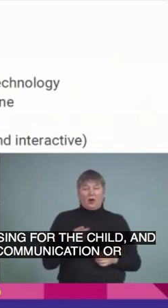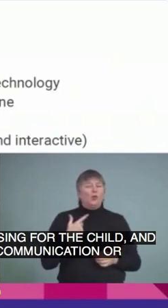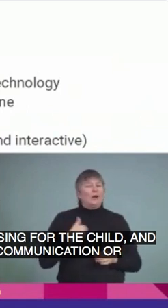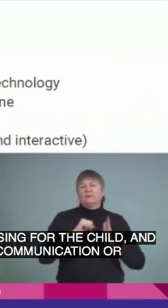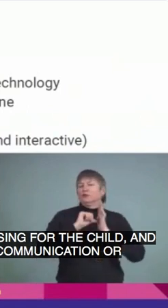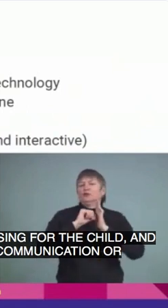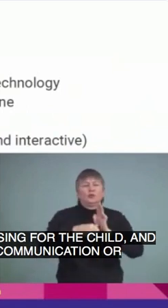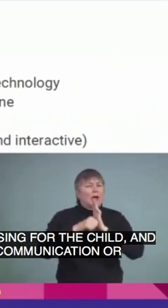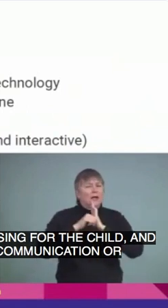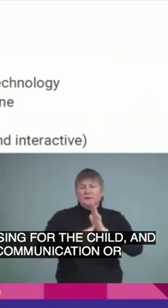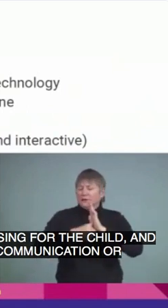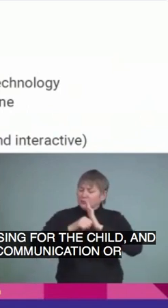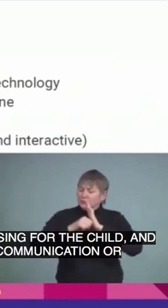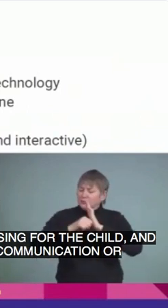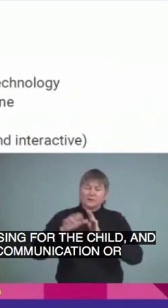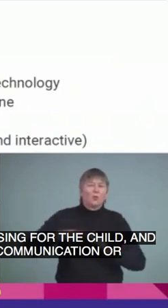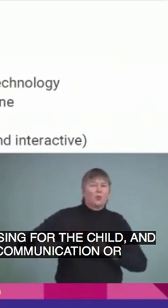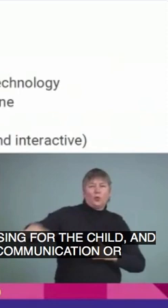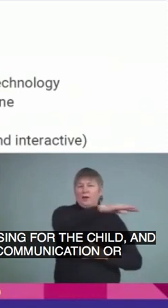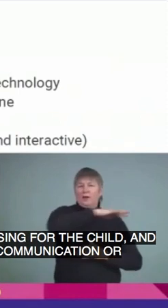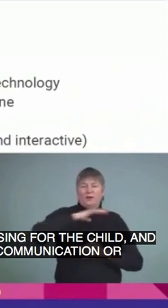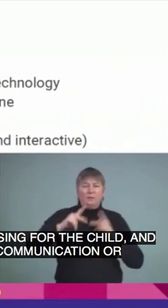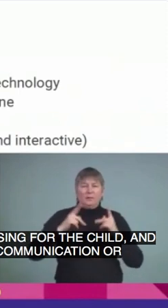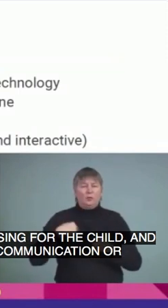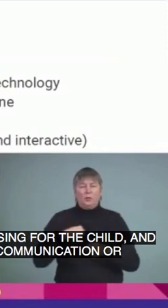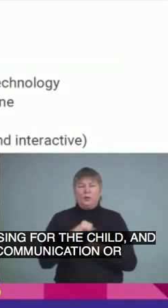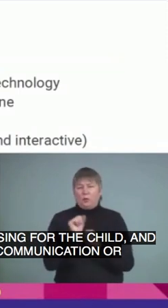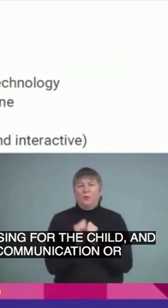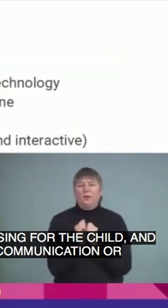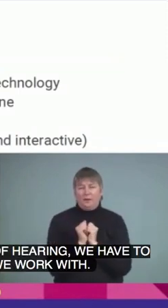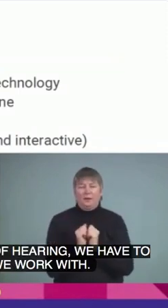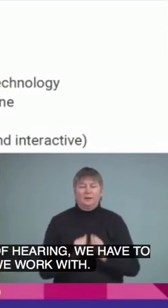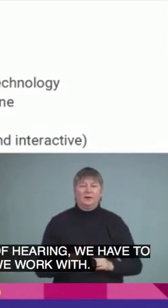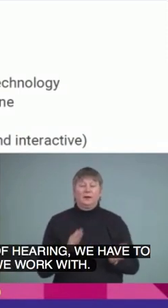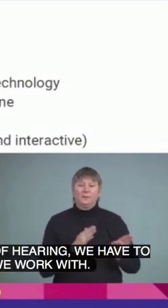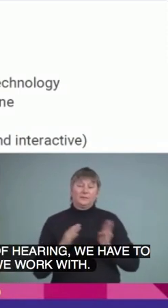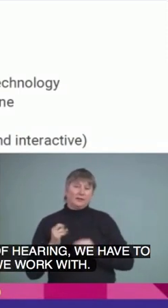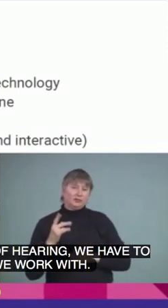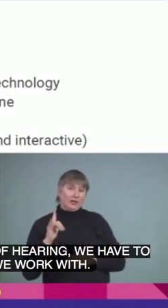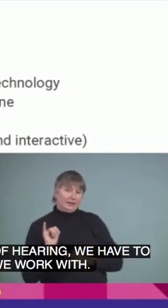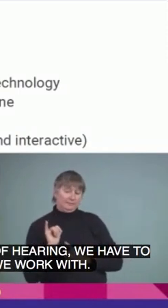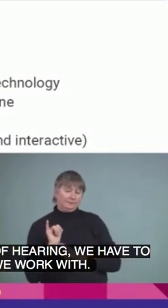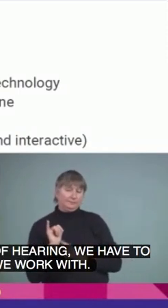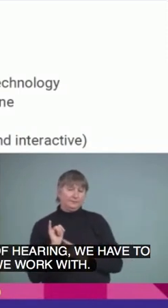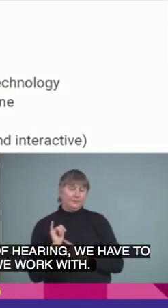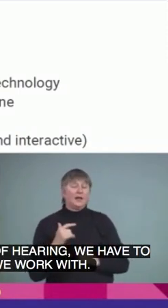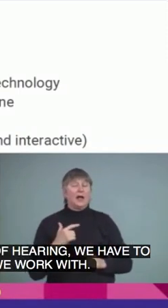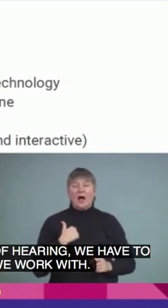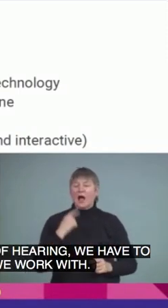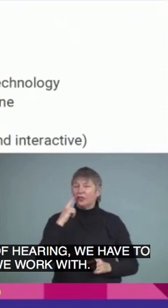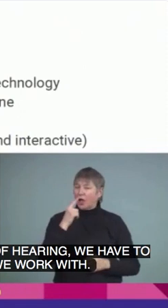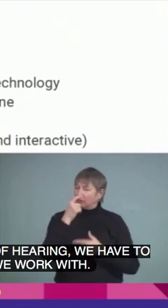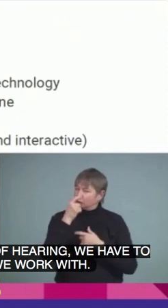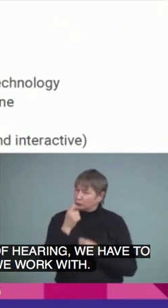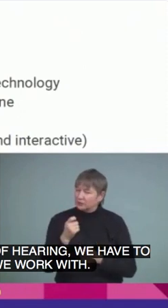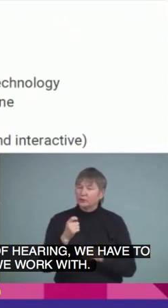that emphatically with the people that we work with. And I thought it was really interesting hearing about the